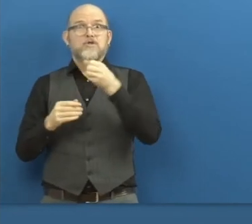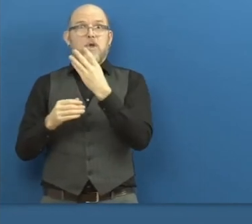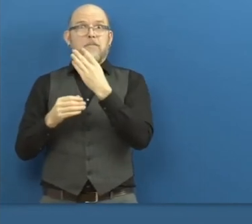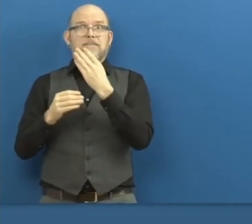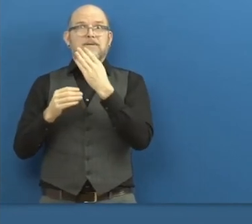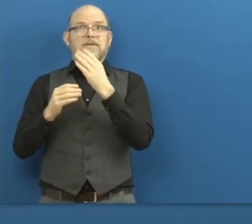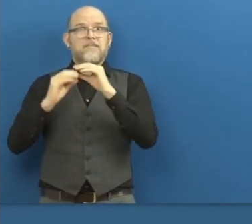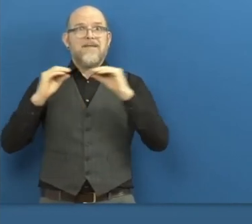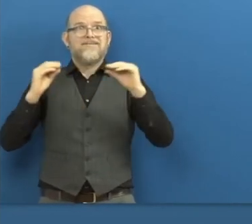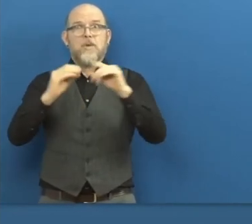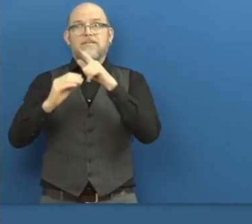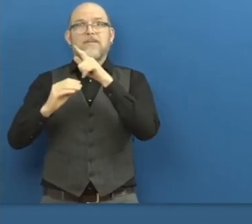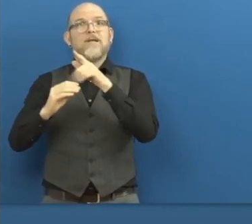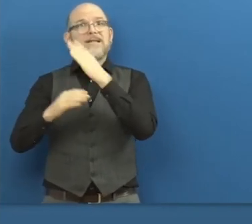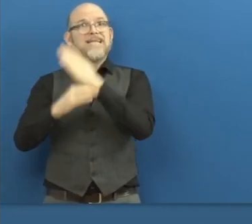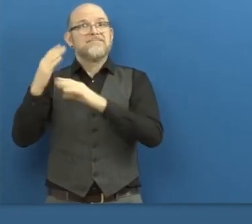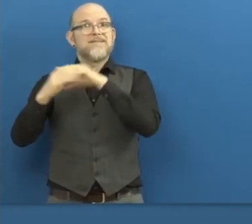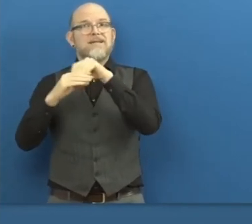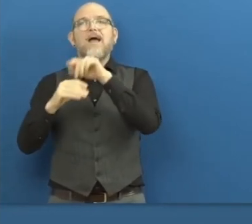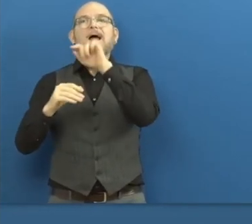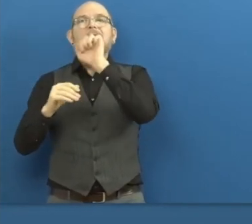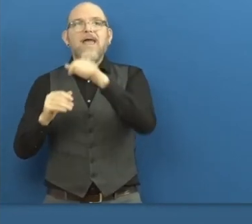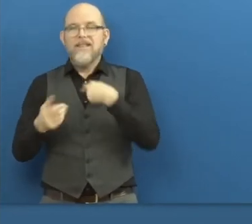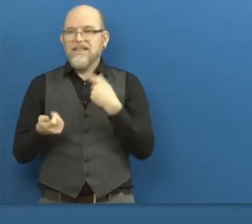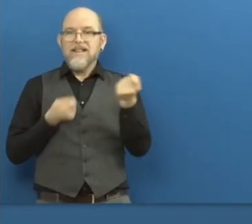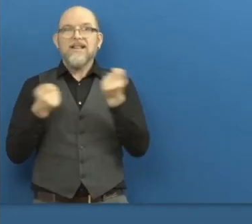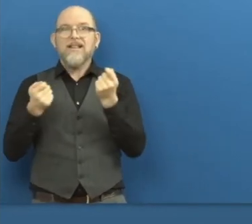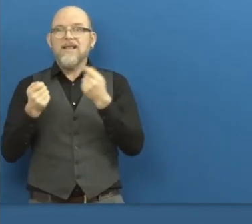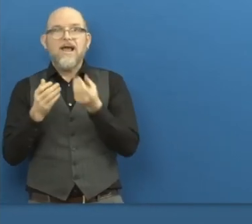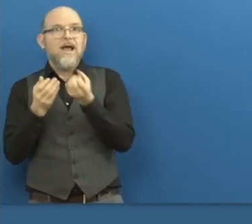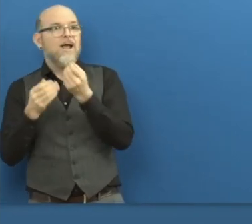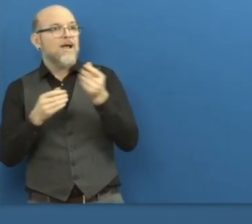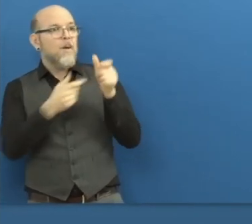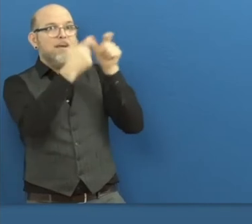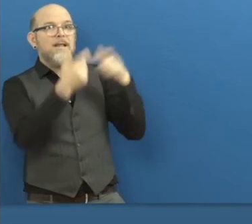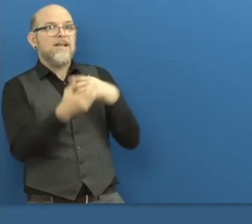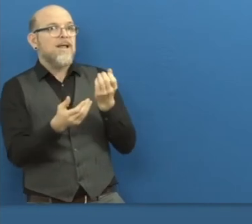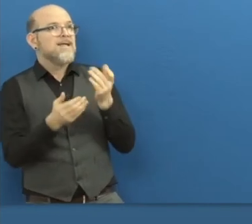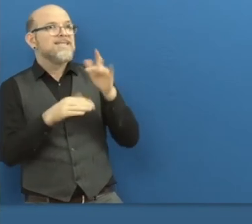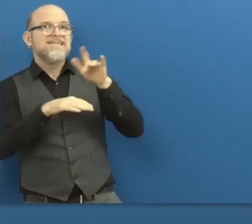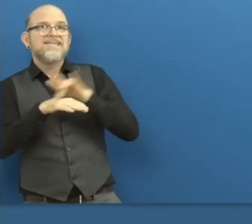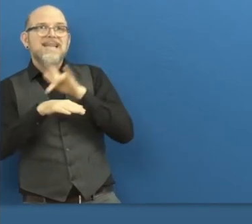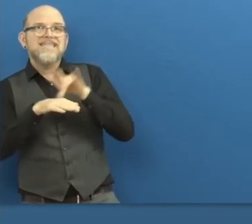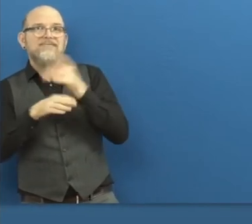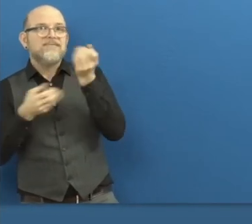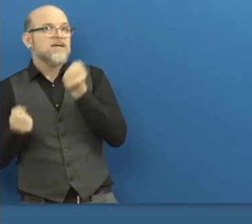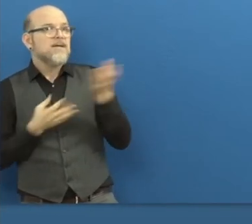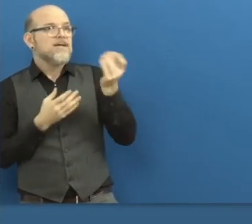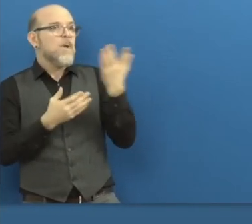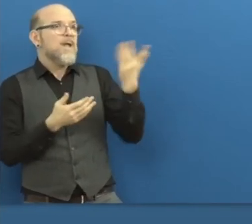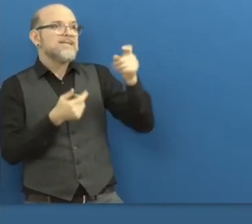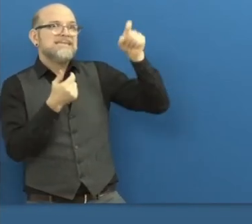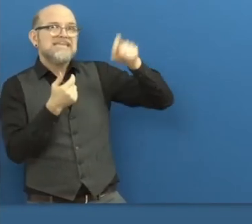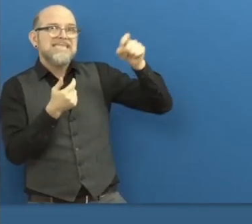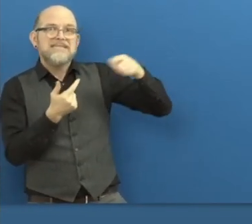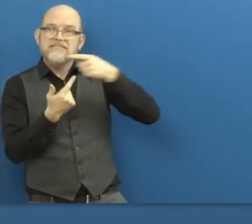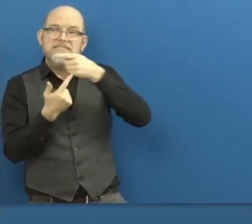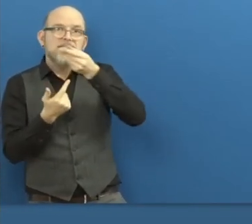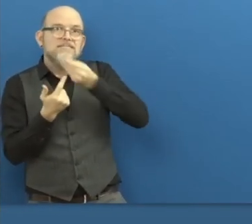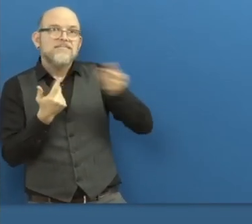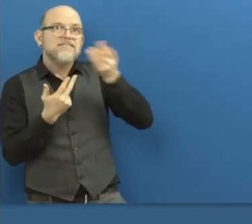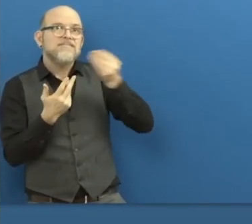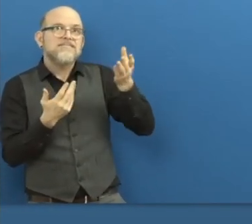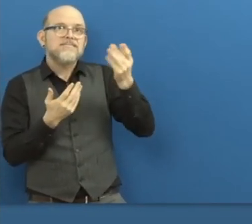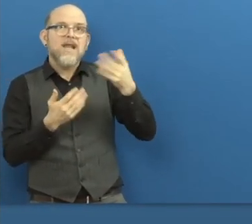our employers that, that have partnered with us that, by the way, among the shortlisted candidate, the